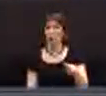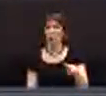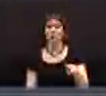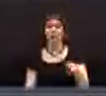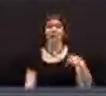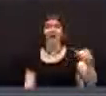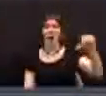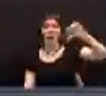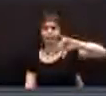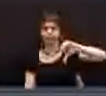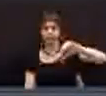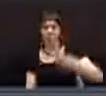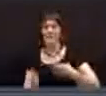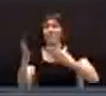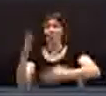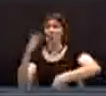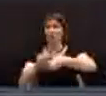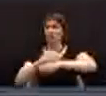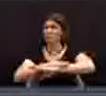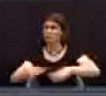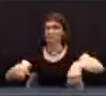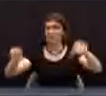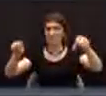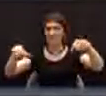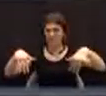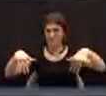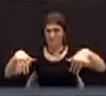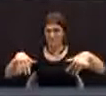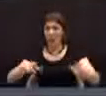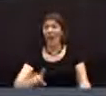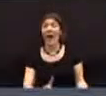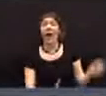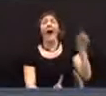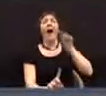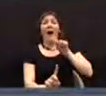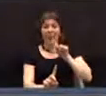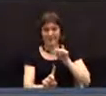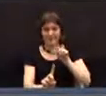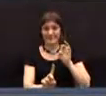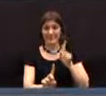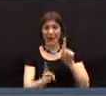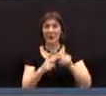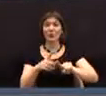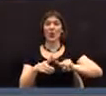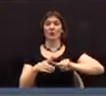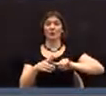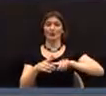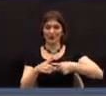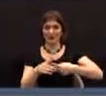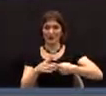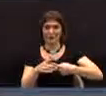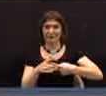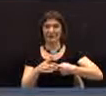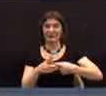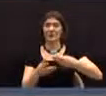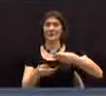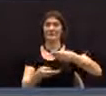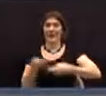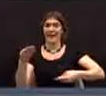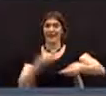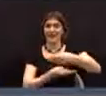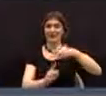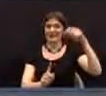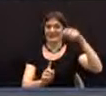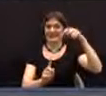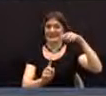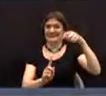defeated the Dimes motion. And we return to the principal